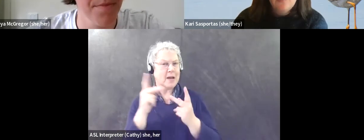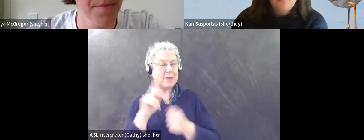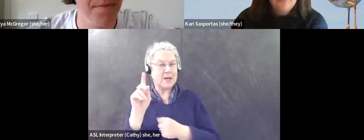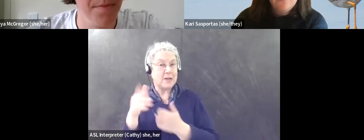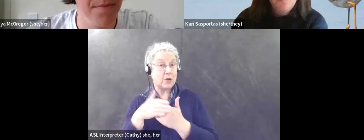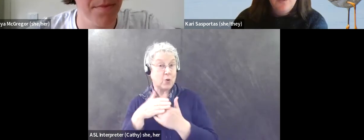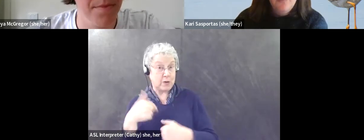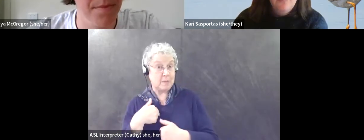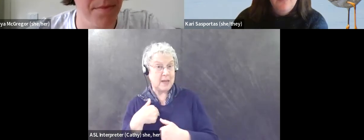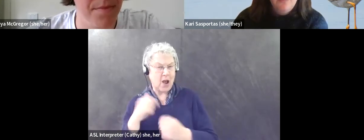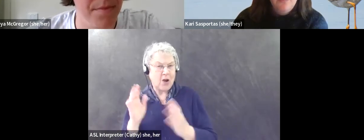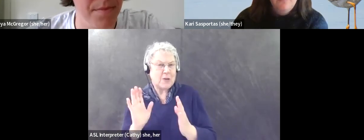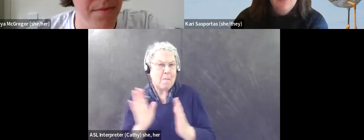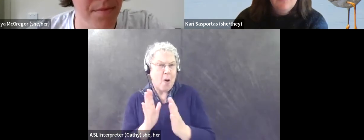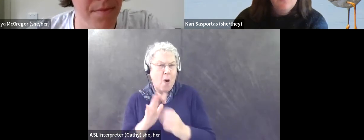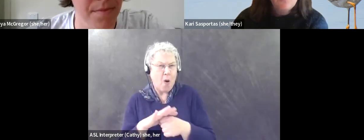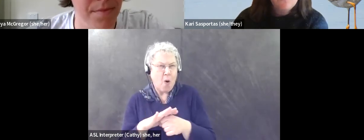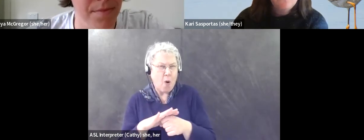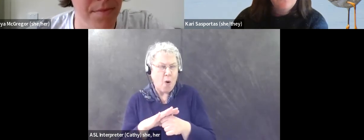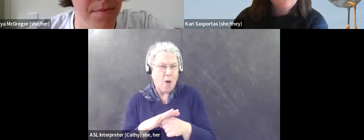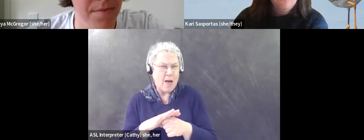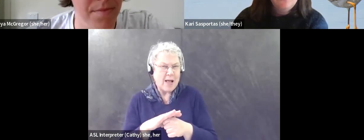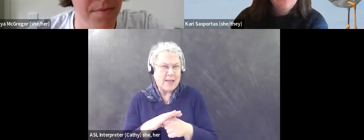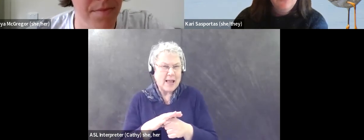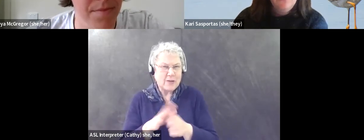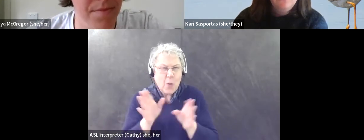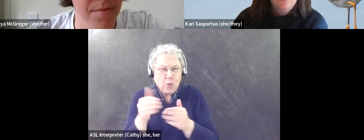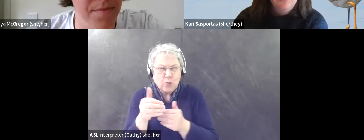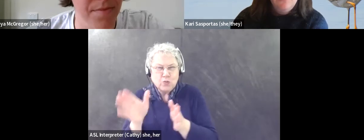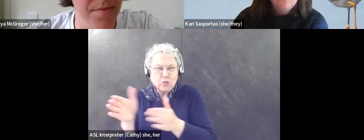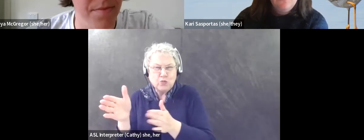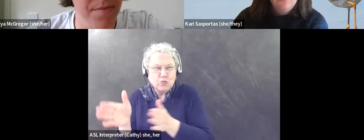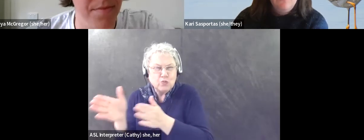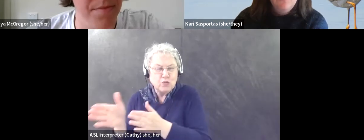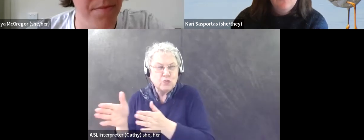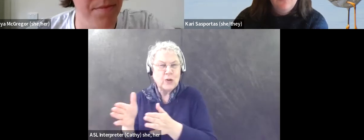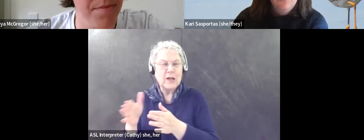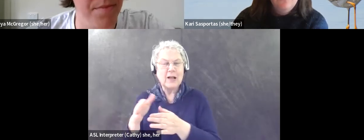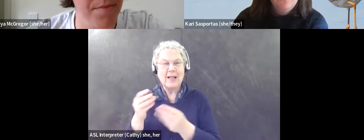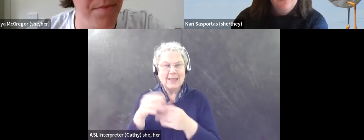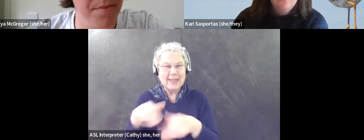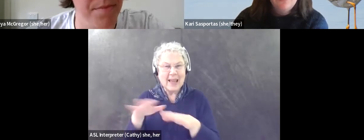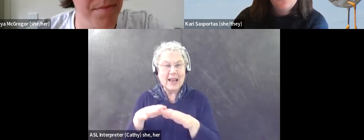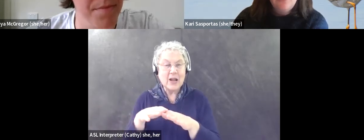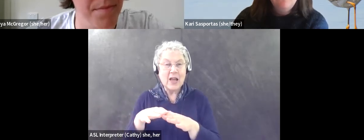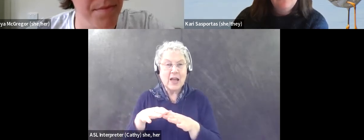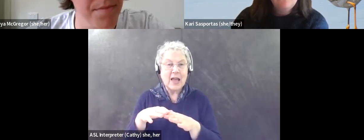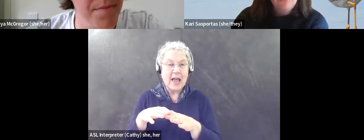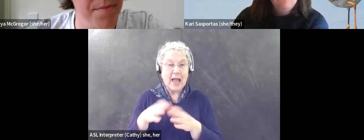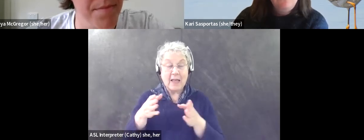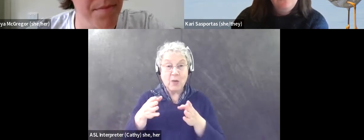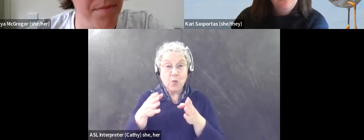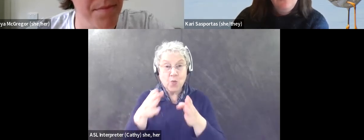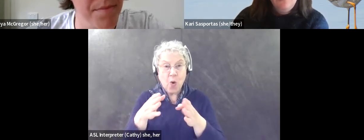am are quite small, um, like little parcels of conservation land. And so there can be roads and a lot of traffic